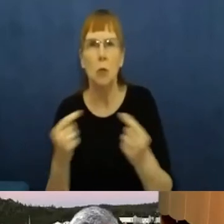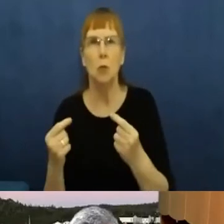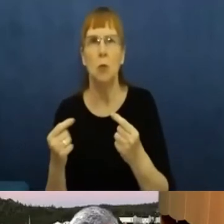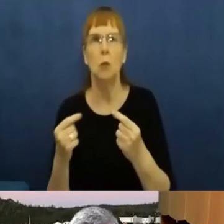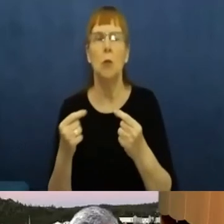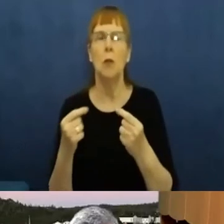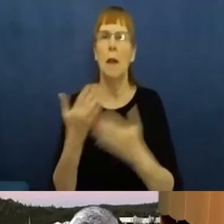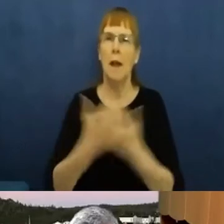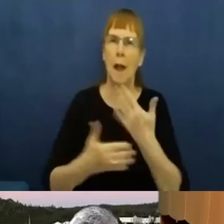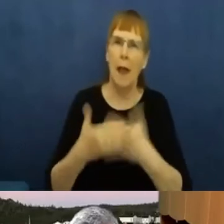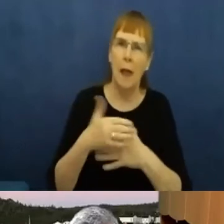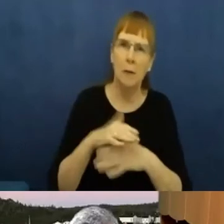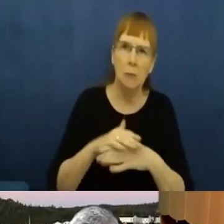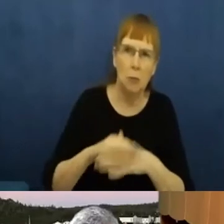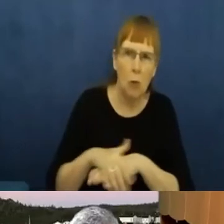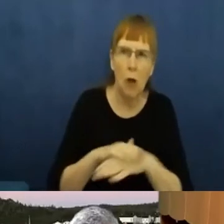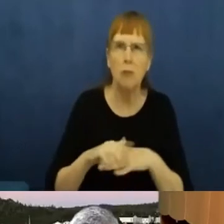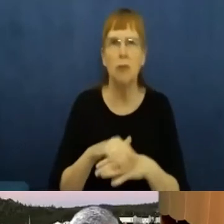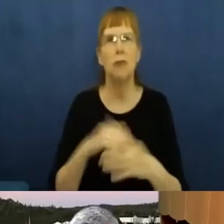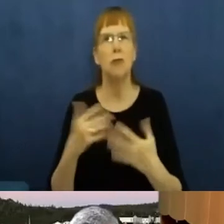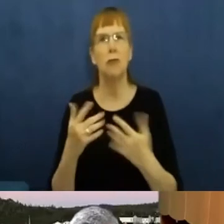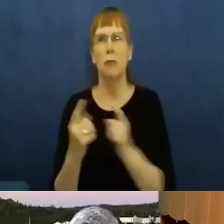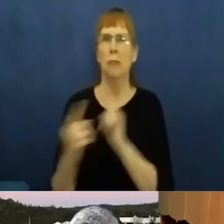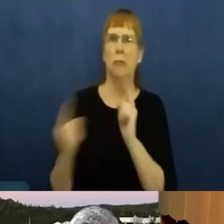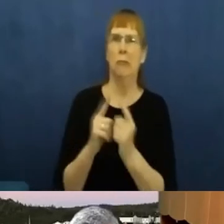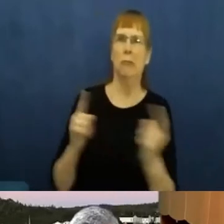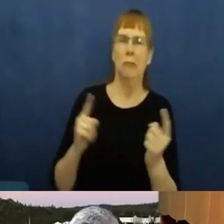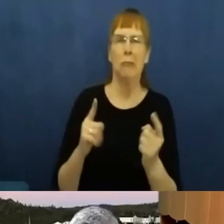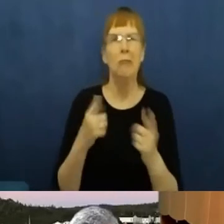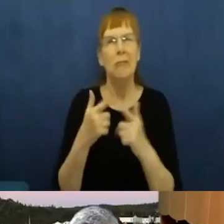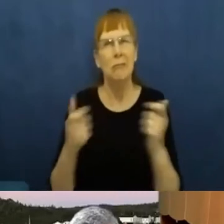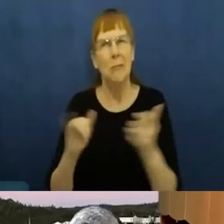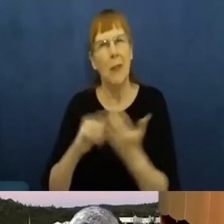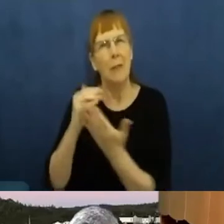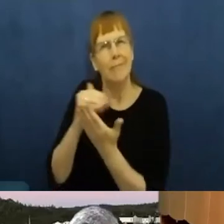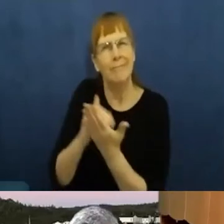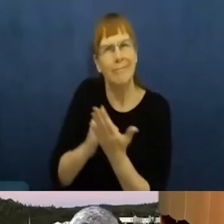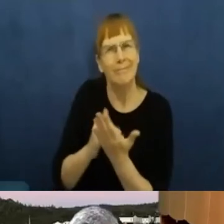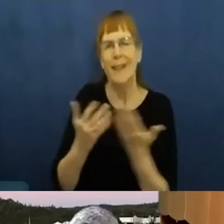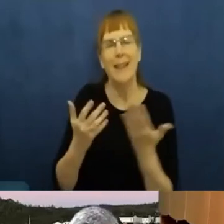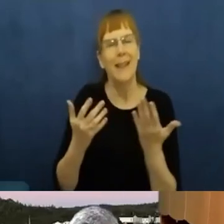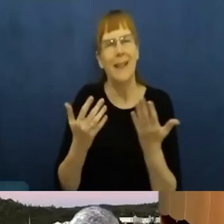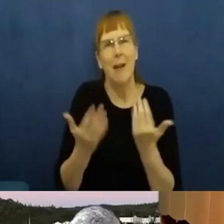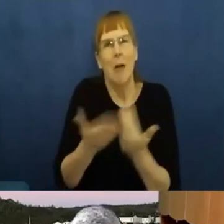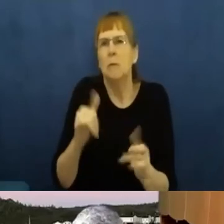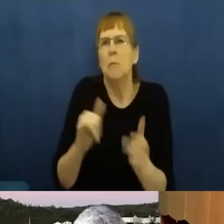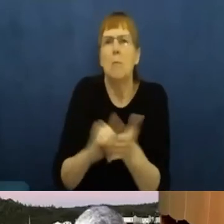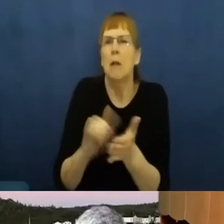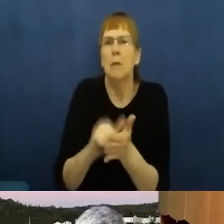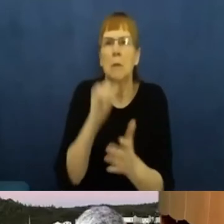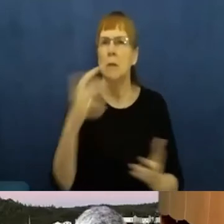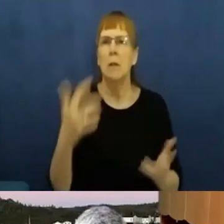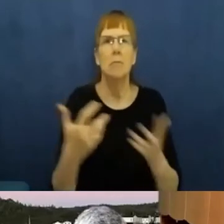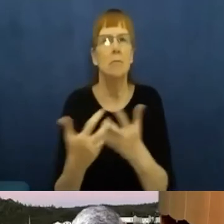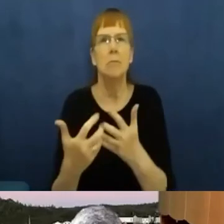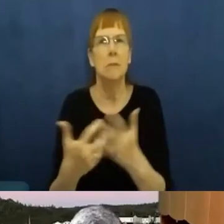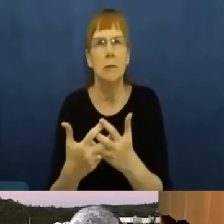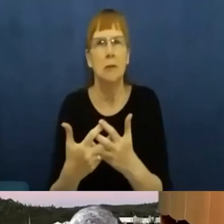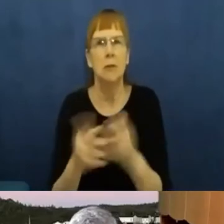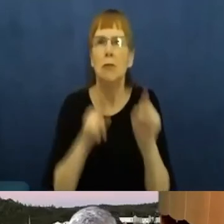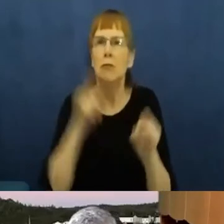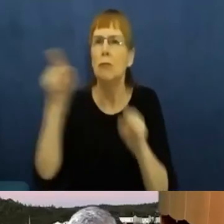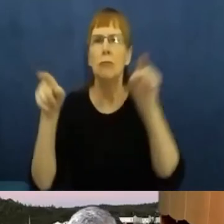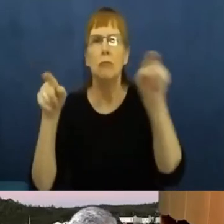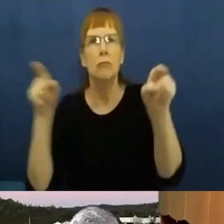in remote, rural First Nations, Inuit and Métis communities. So it's in this context,